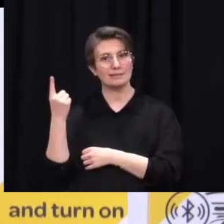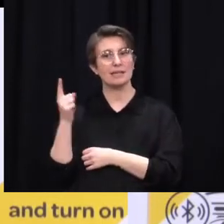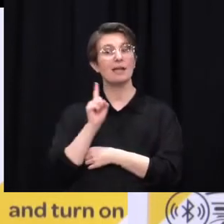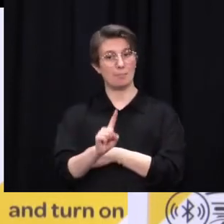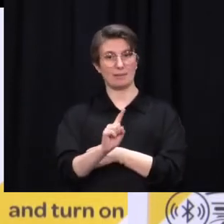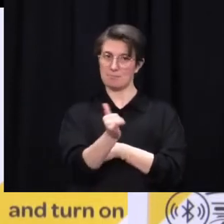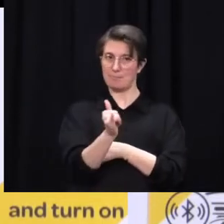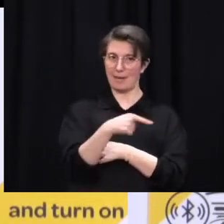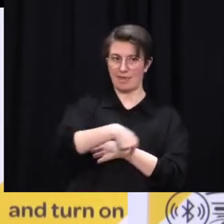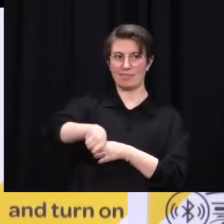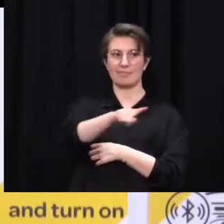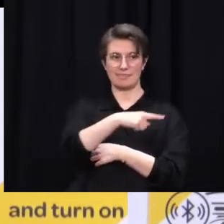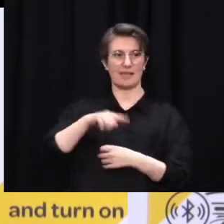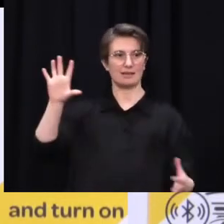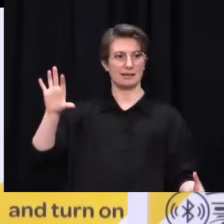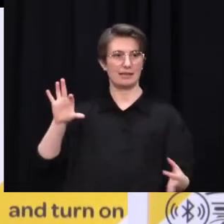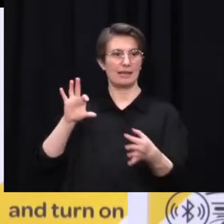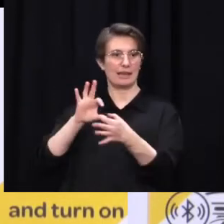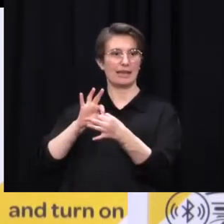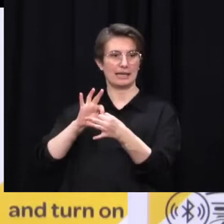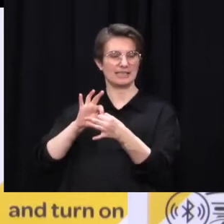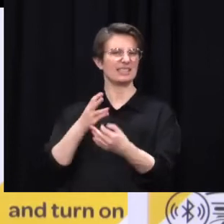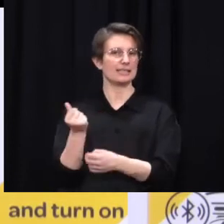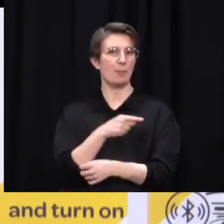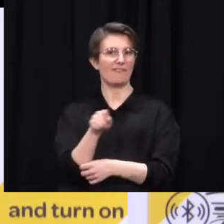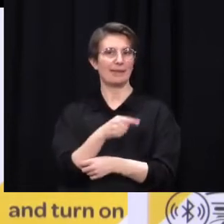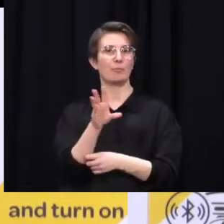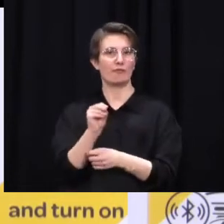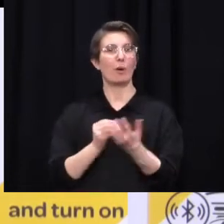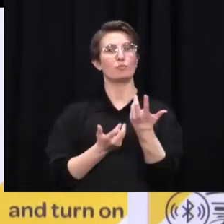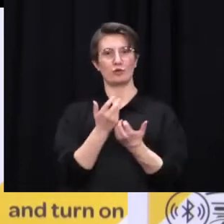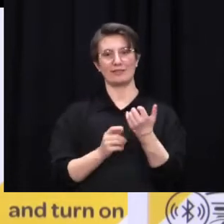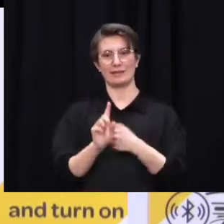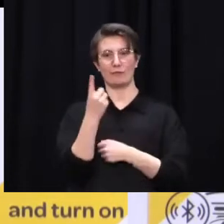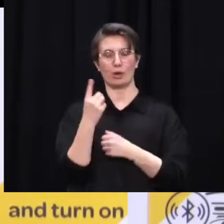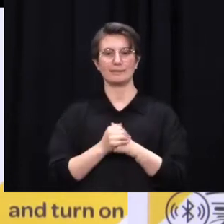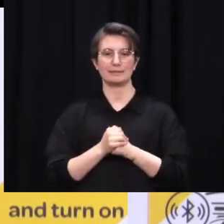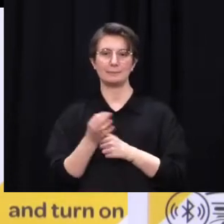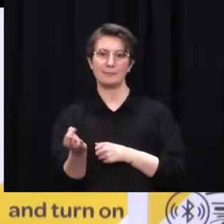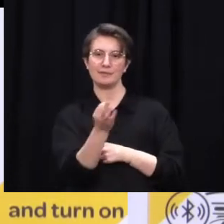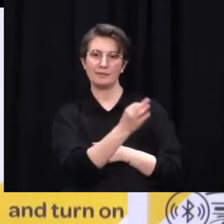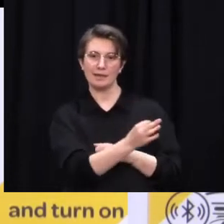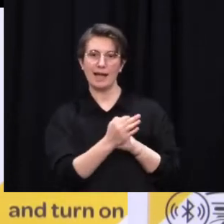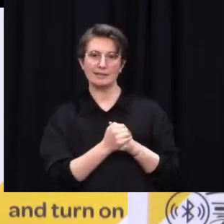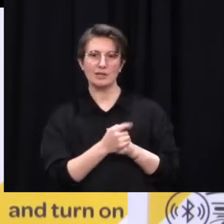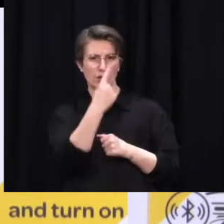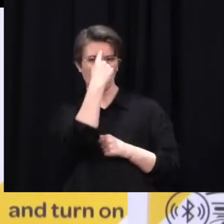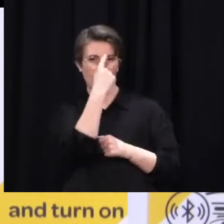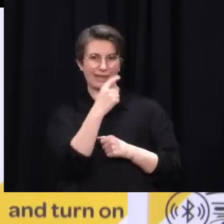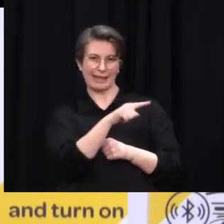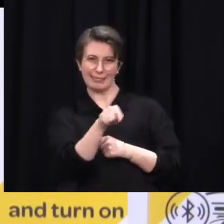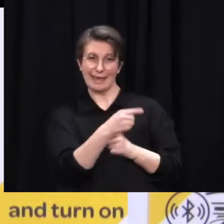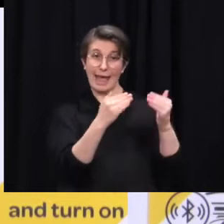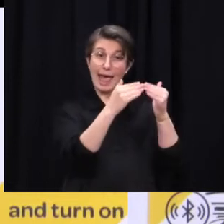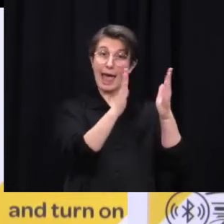72 cases, most of them are from household transmission rather than locations of interest transmission at this point? Well, as we saw even